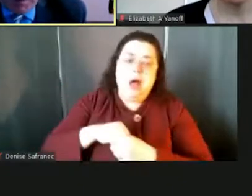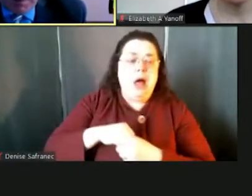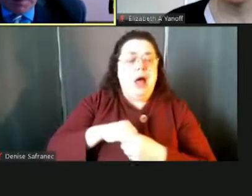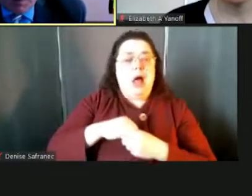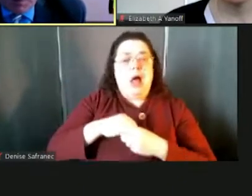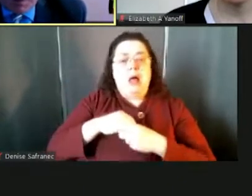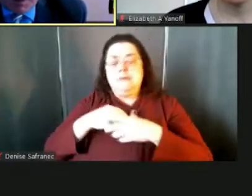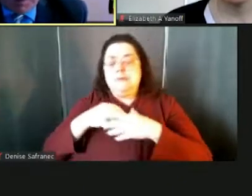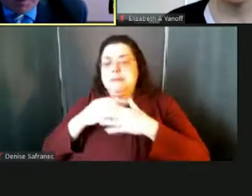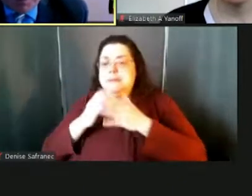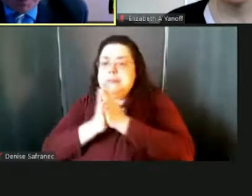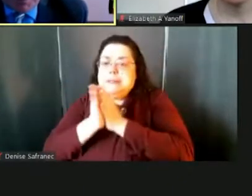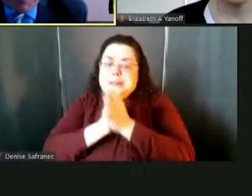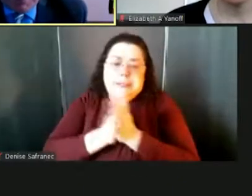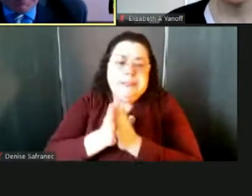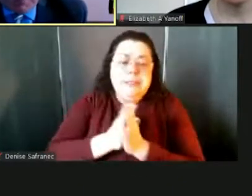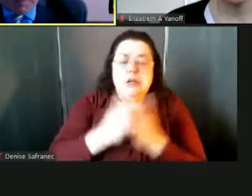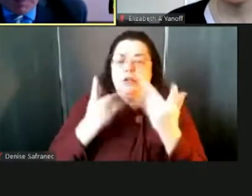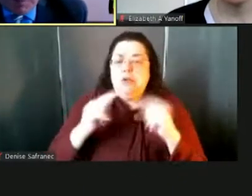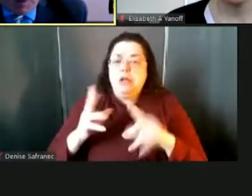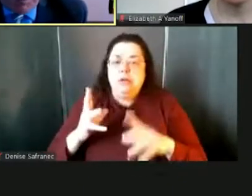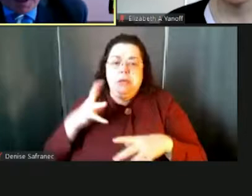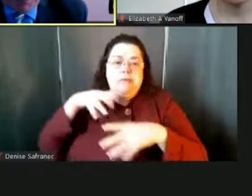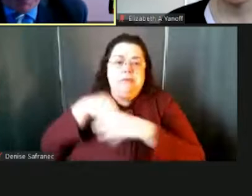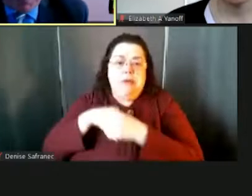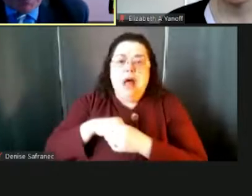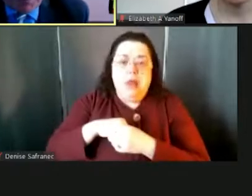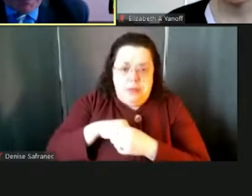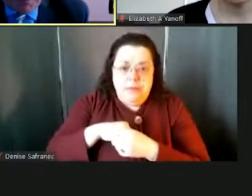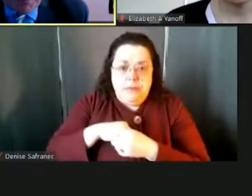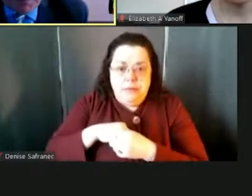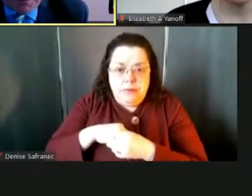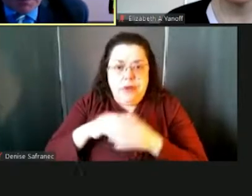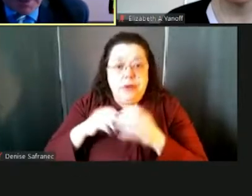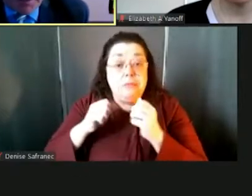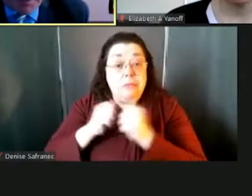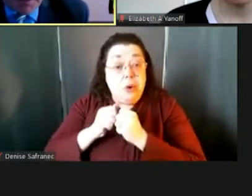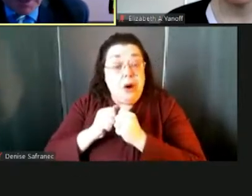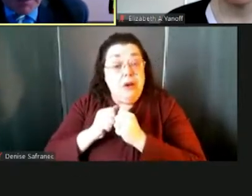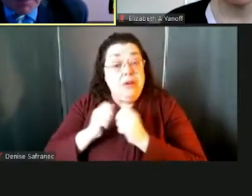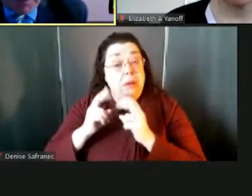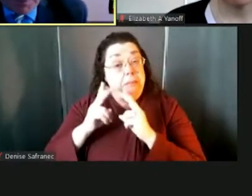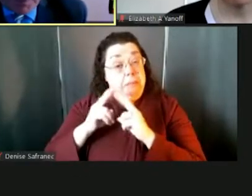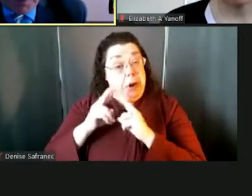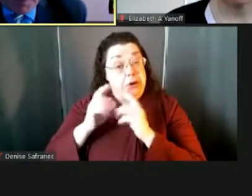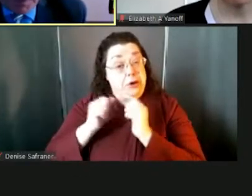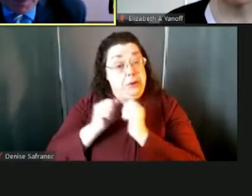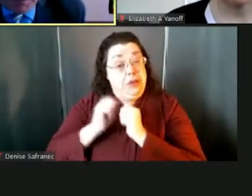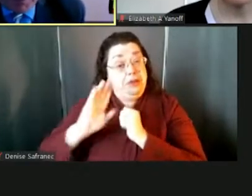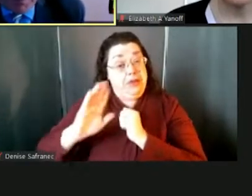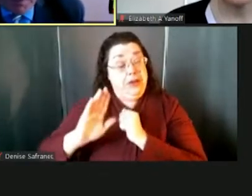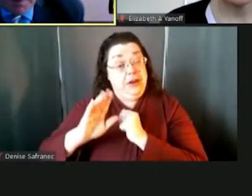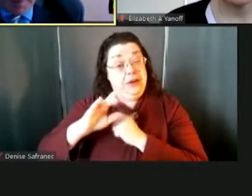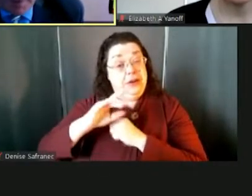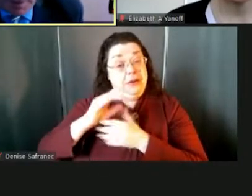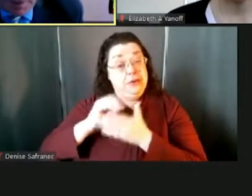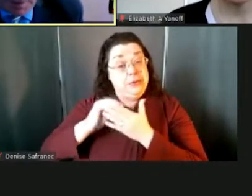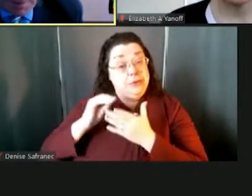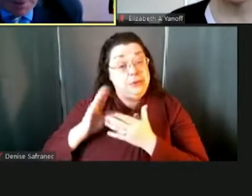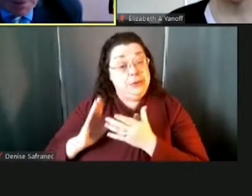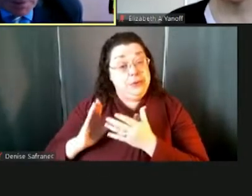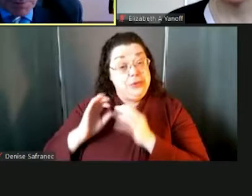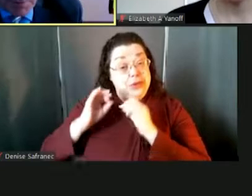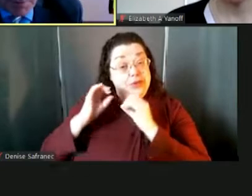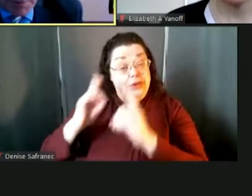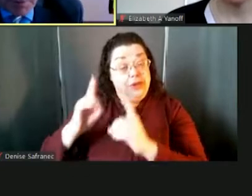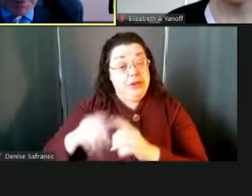in really being part more of a partner with their child's education delivery of their child's education. on a